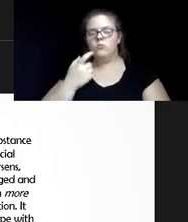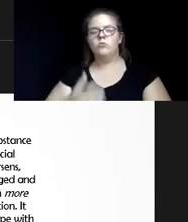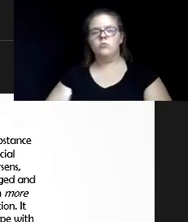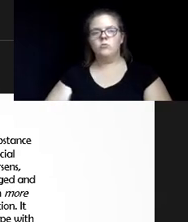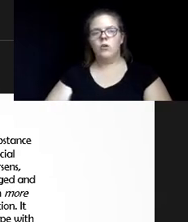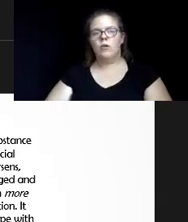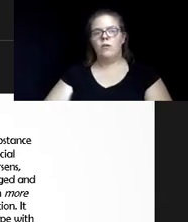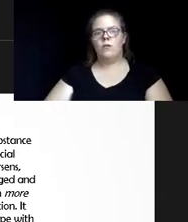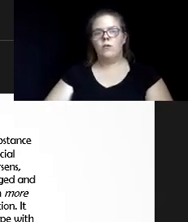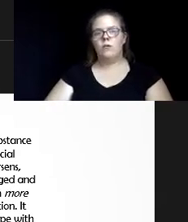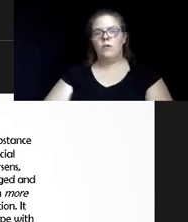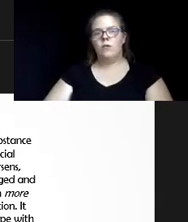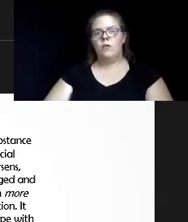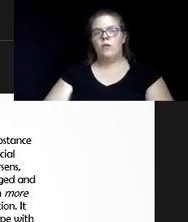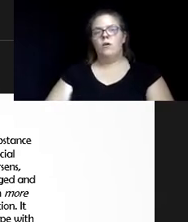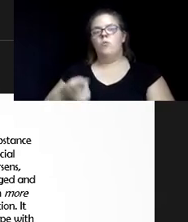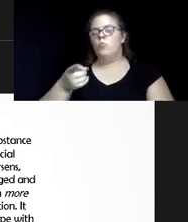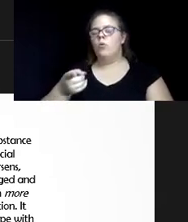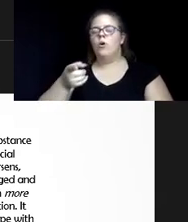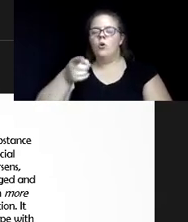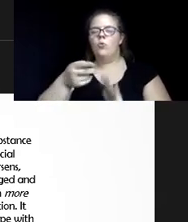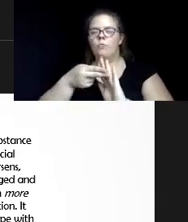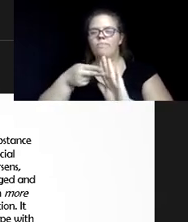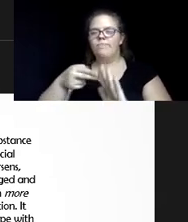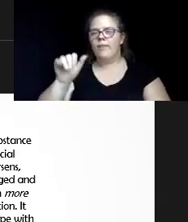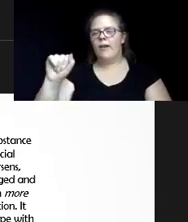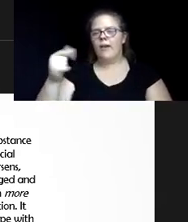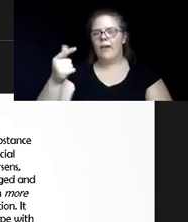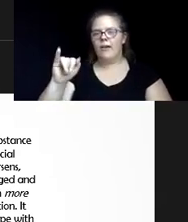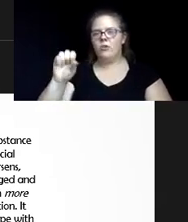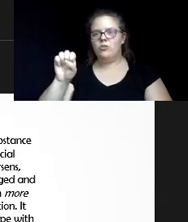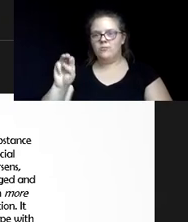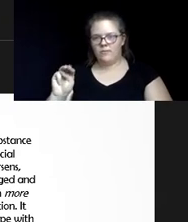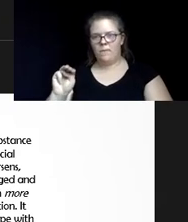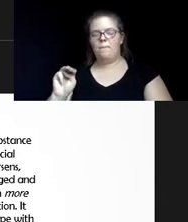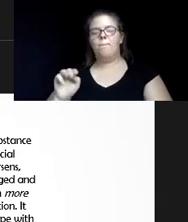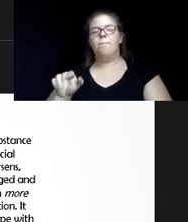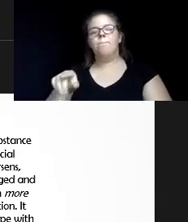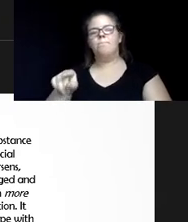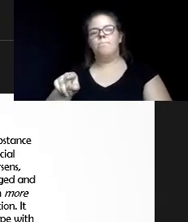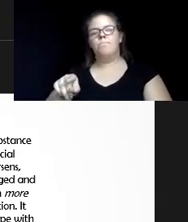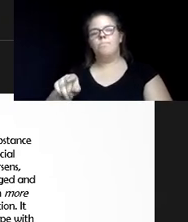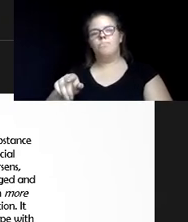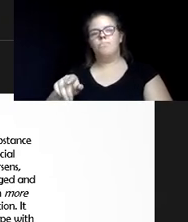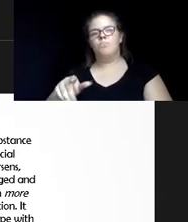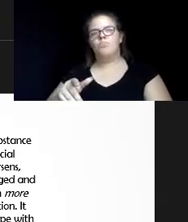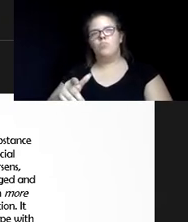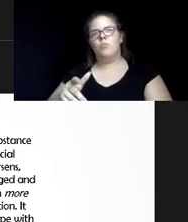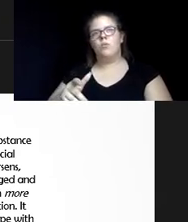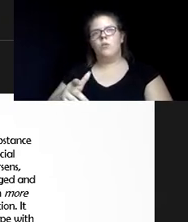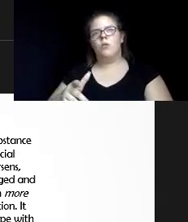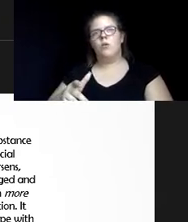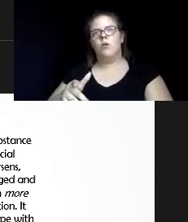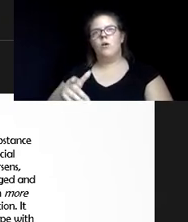you may know as reverse ageism. Right. In which, yeah, in which, um, we tend to want to see the addiction in the